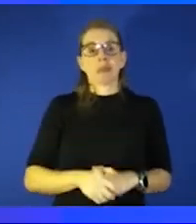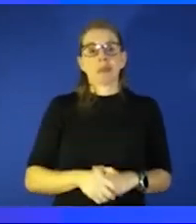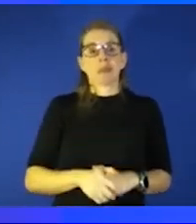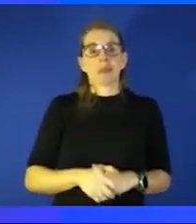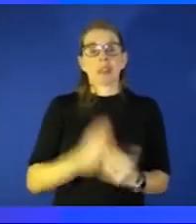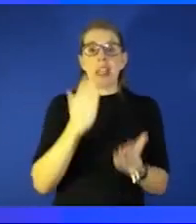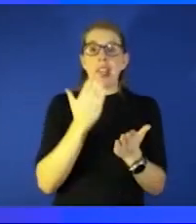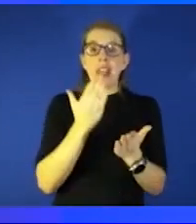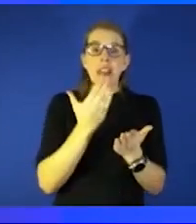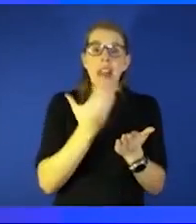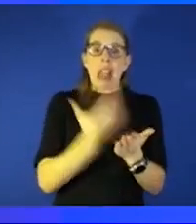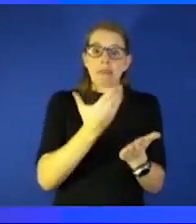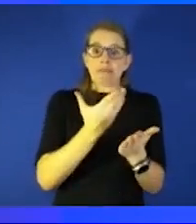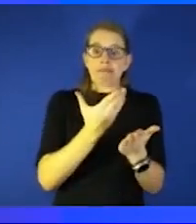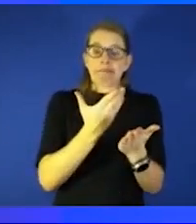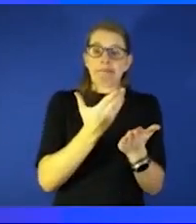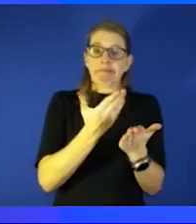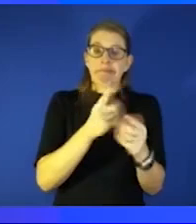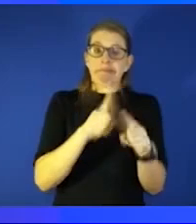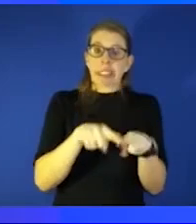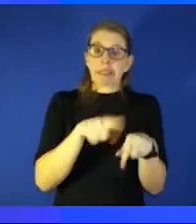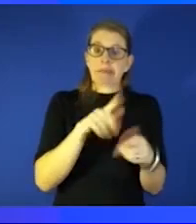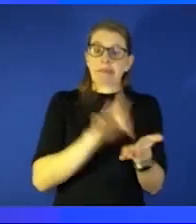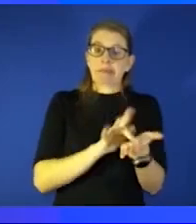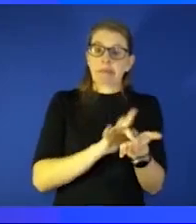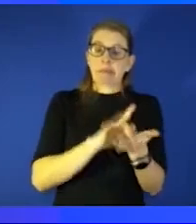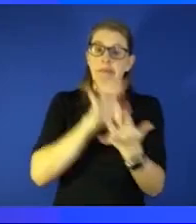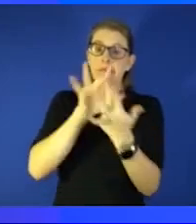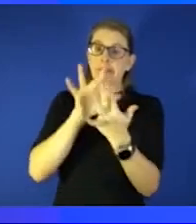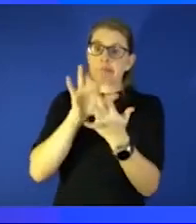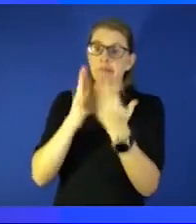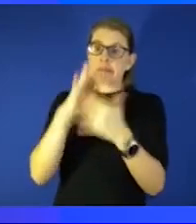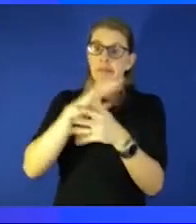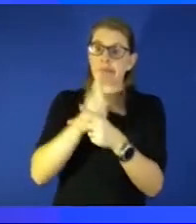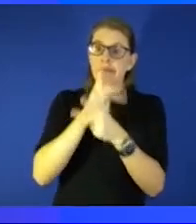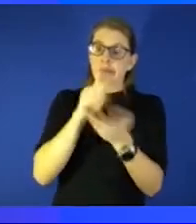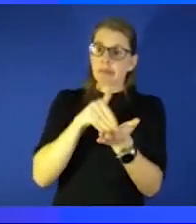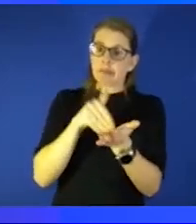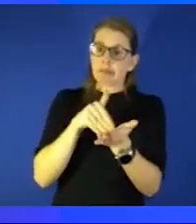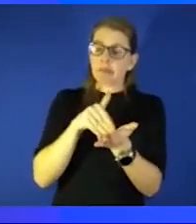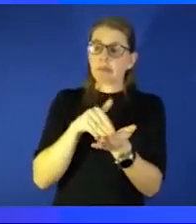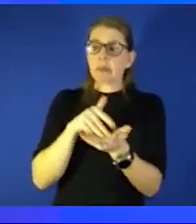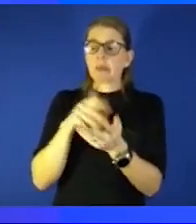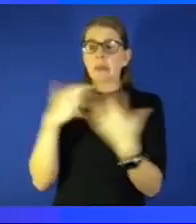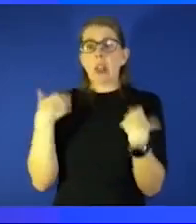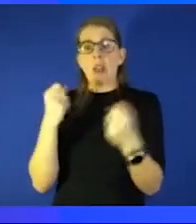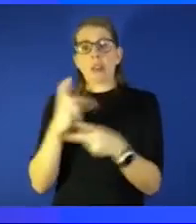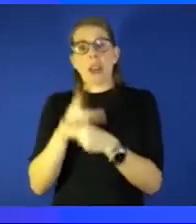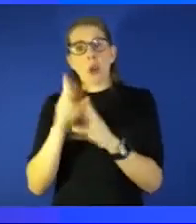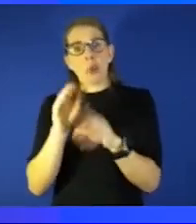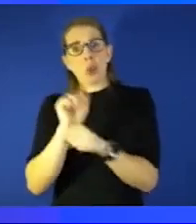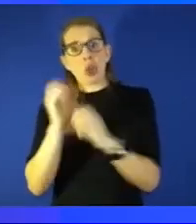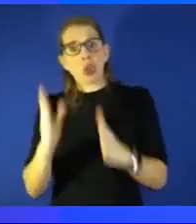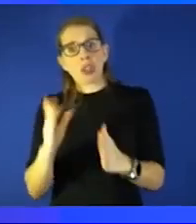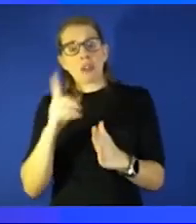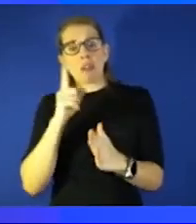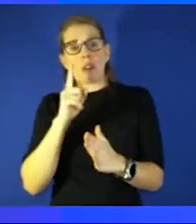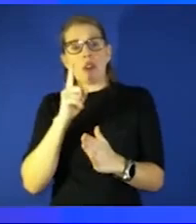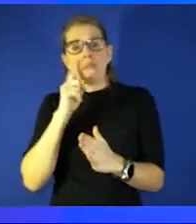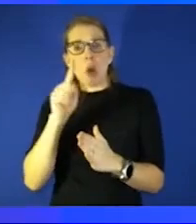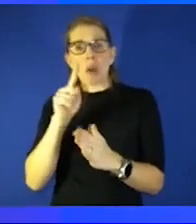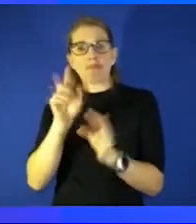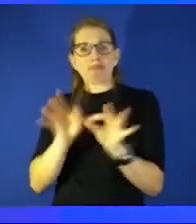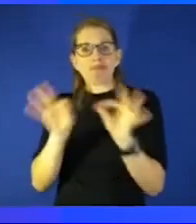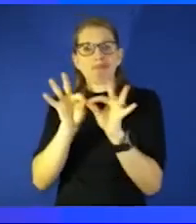reach out to individuals such as your primary care physician and other health care workers for um purging information get